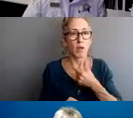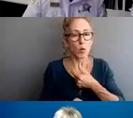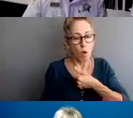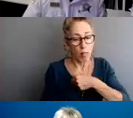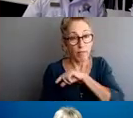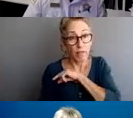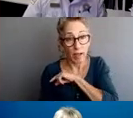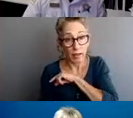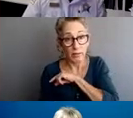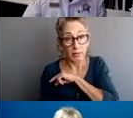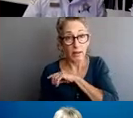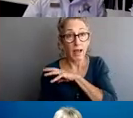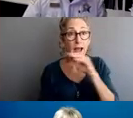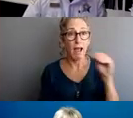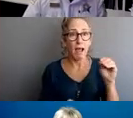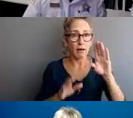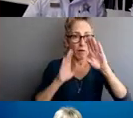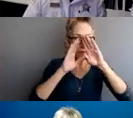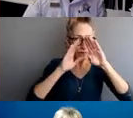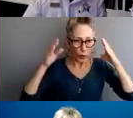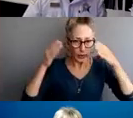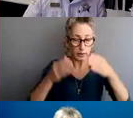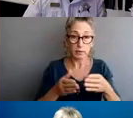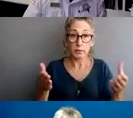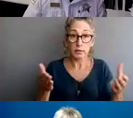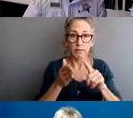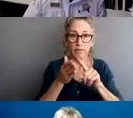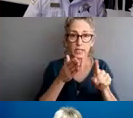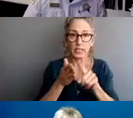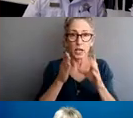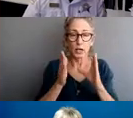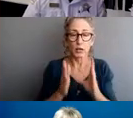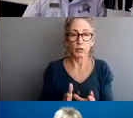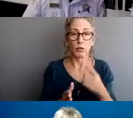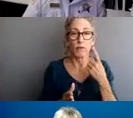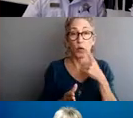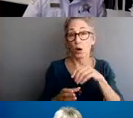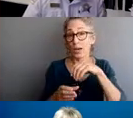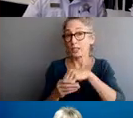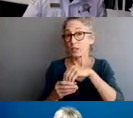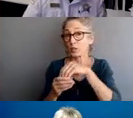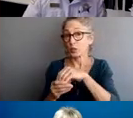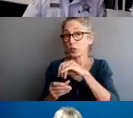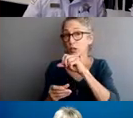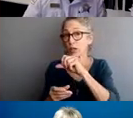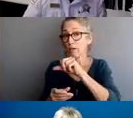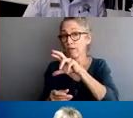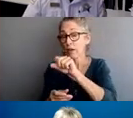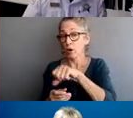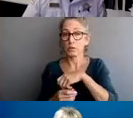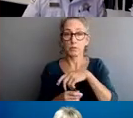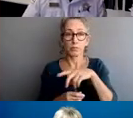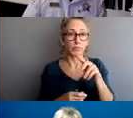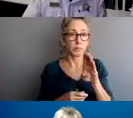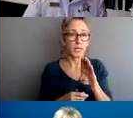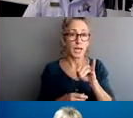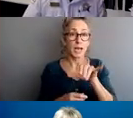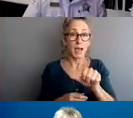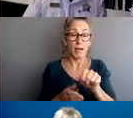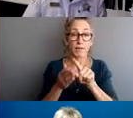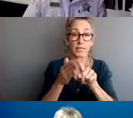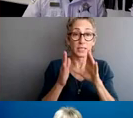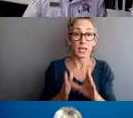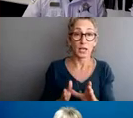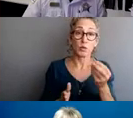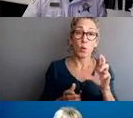investigators, both assigned to the Bureau of Internal Affairs, the IA investigators, or at the